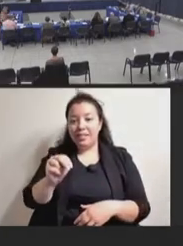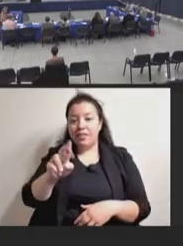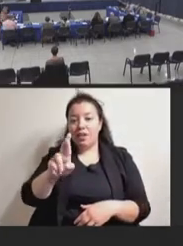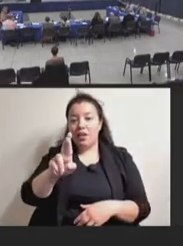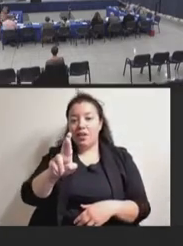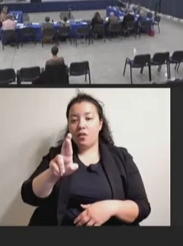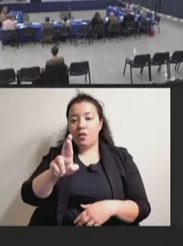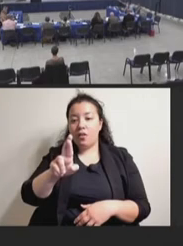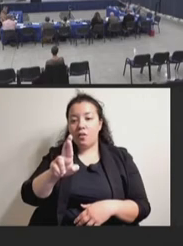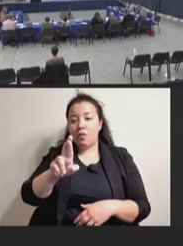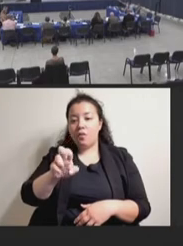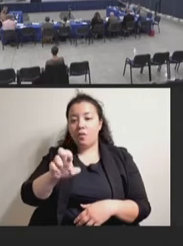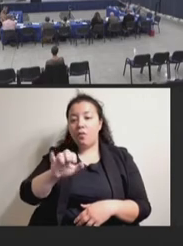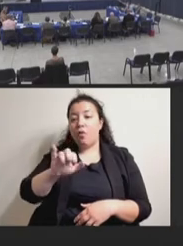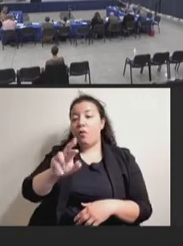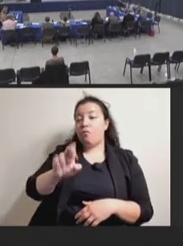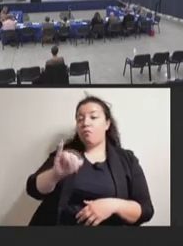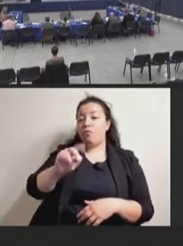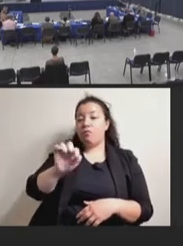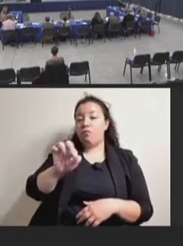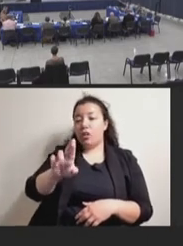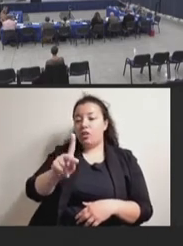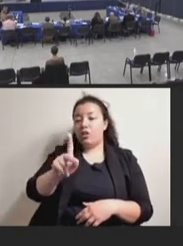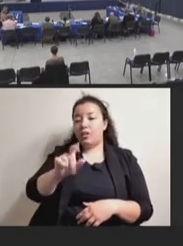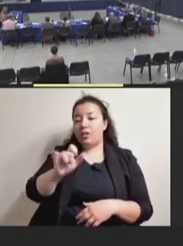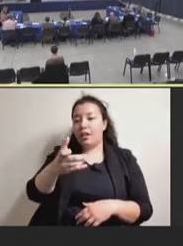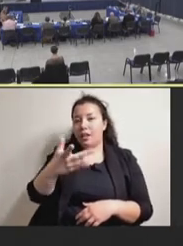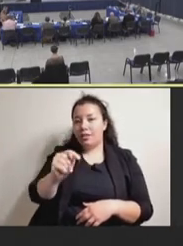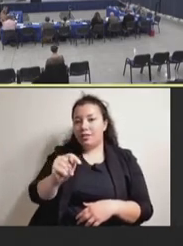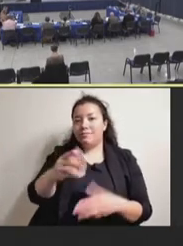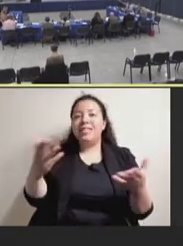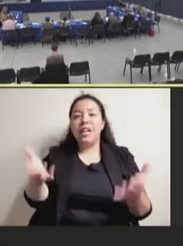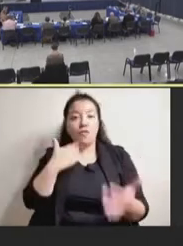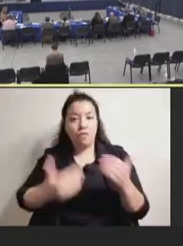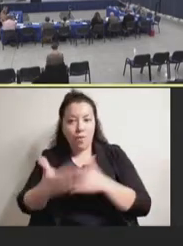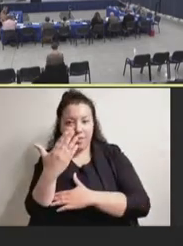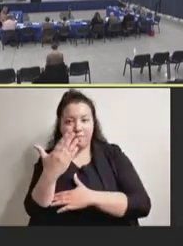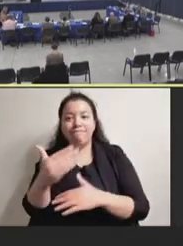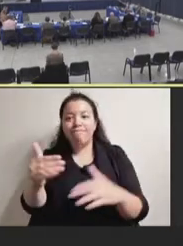Hey, good morning. Present. Good morning. Rob Schecter.